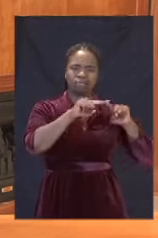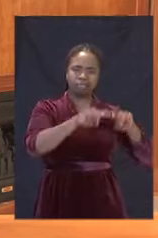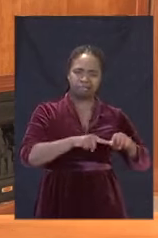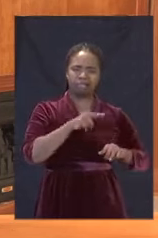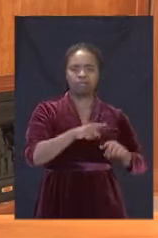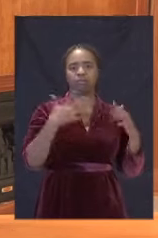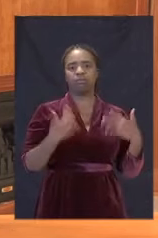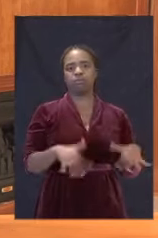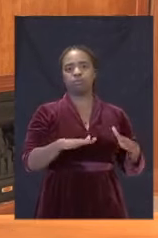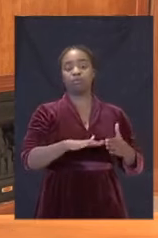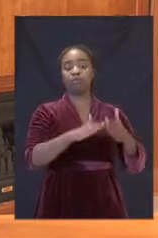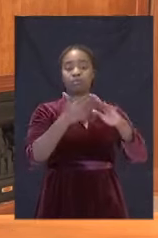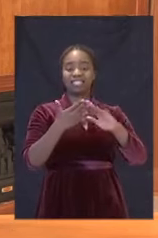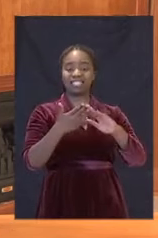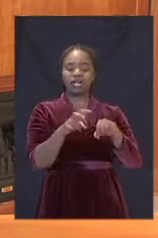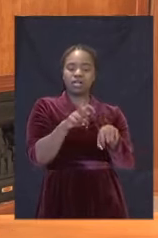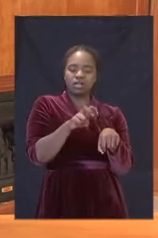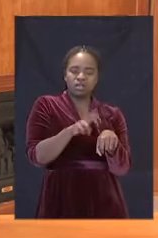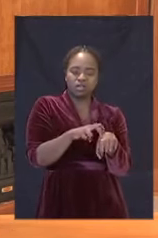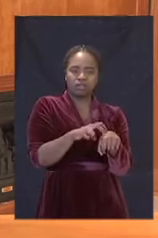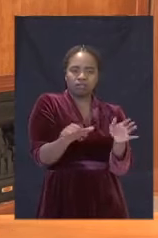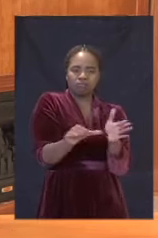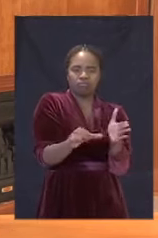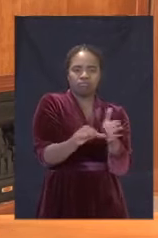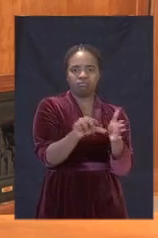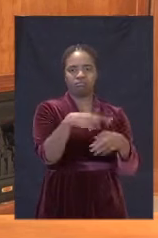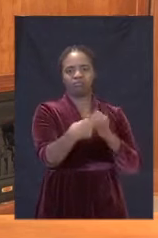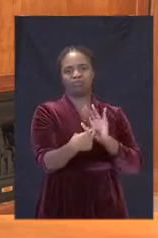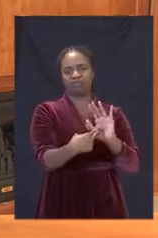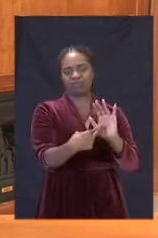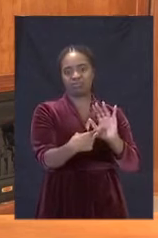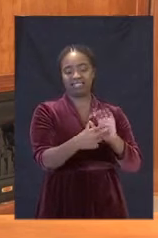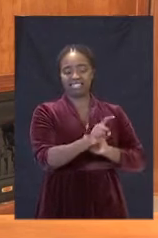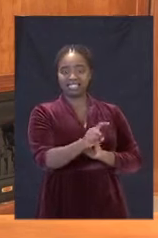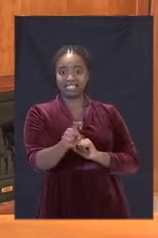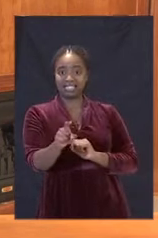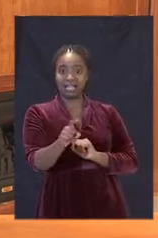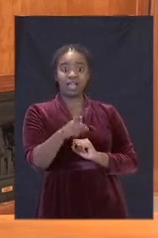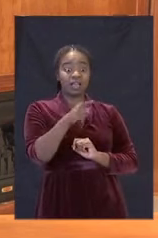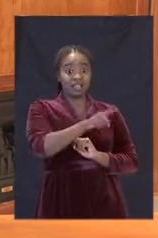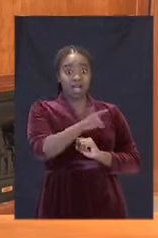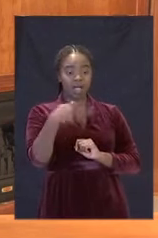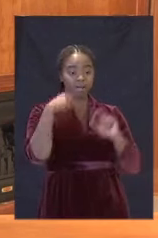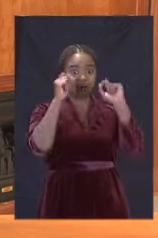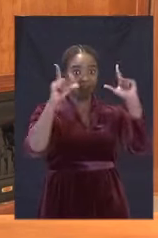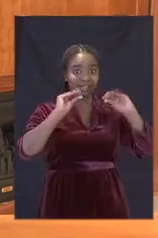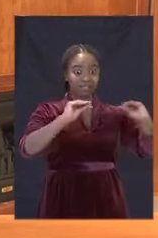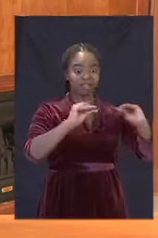communities and need to play a proactive role in raising the level of public awareness